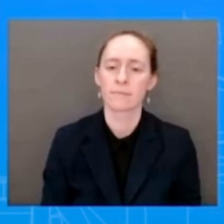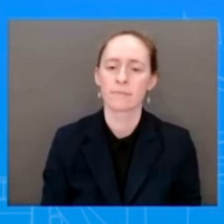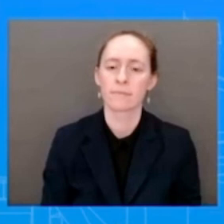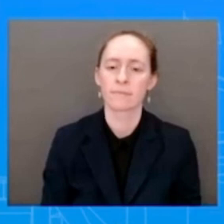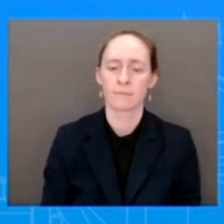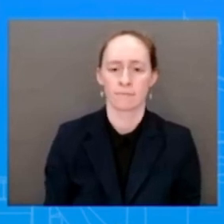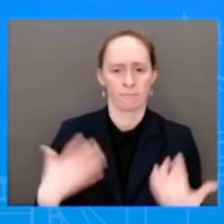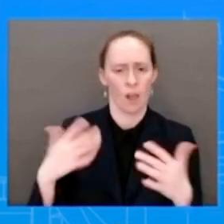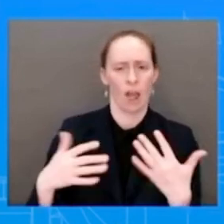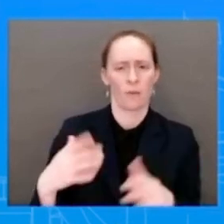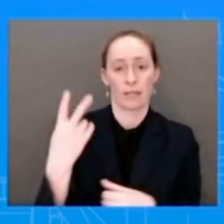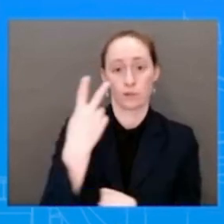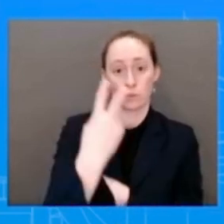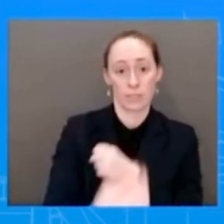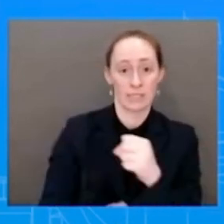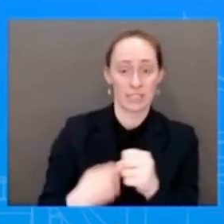far,